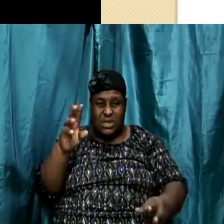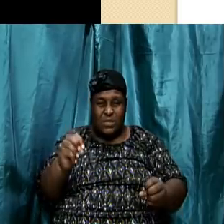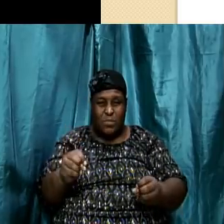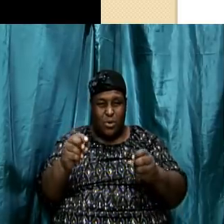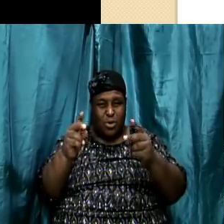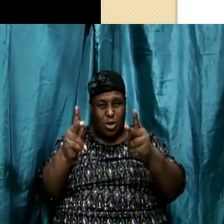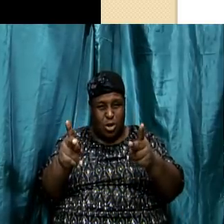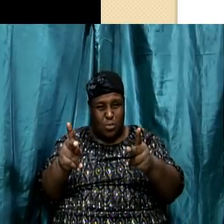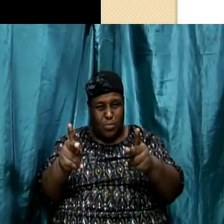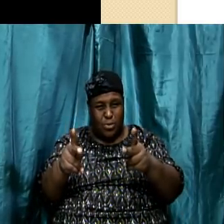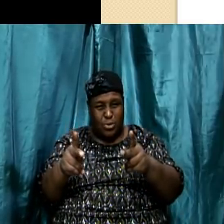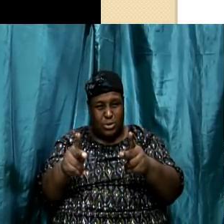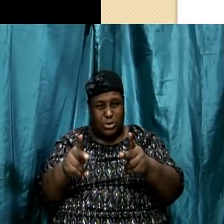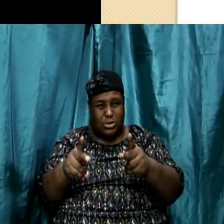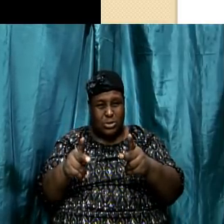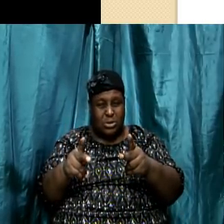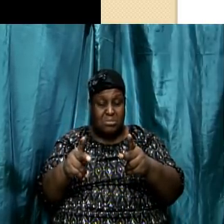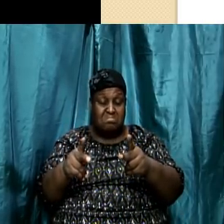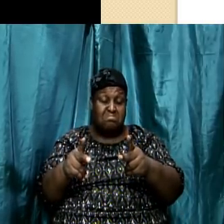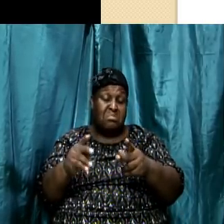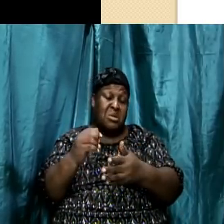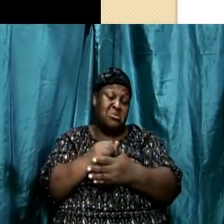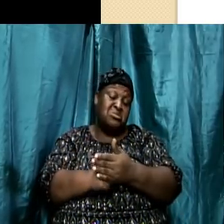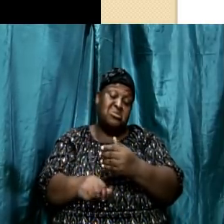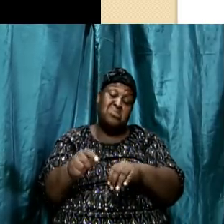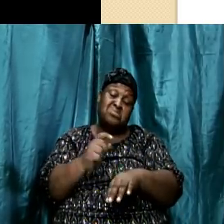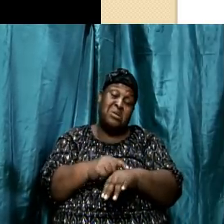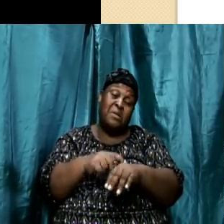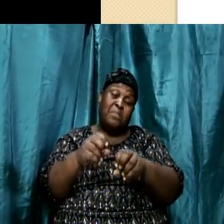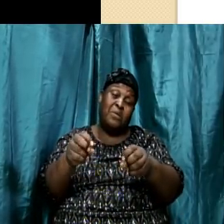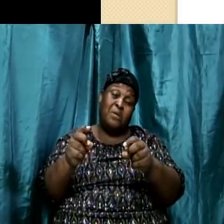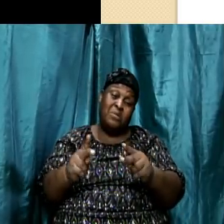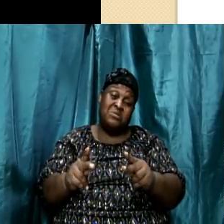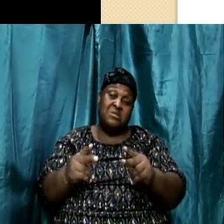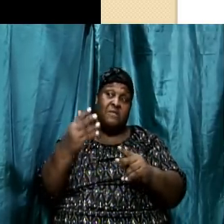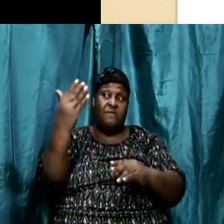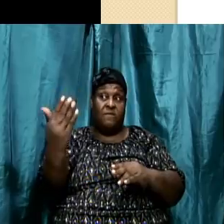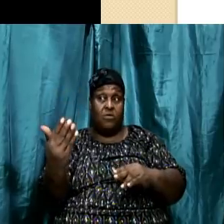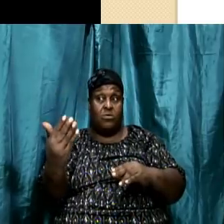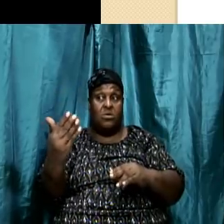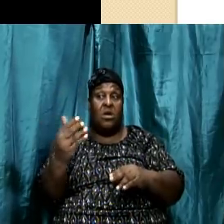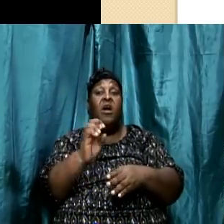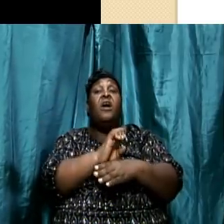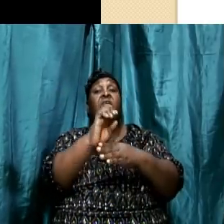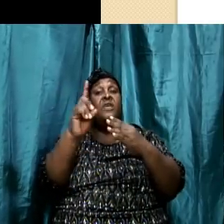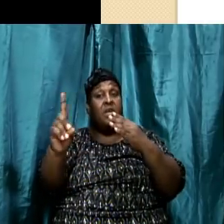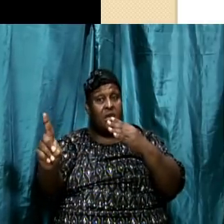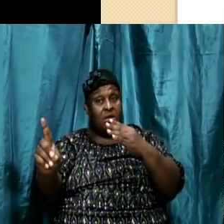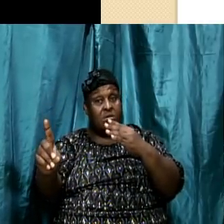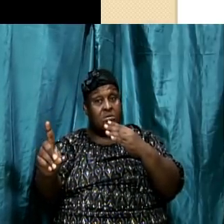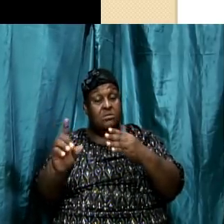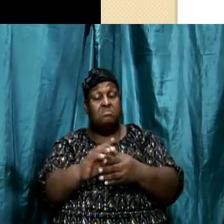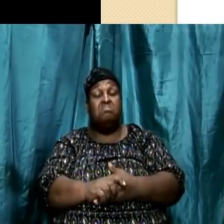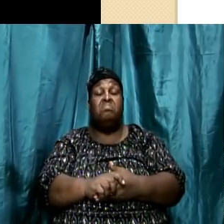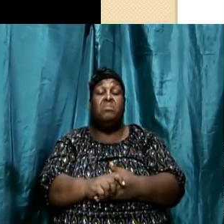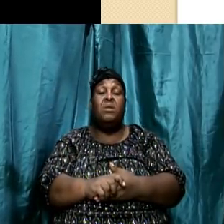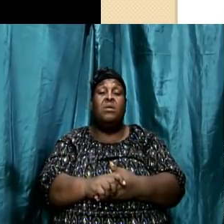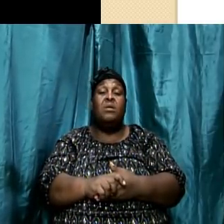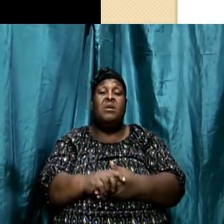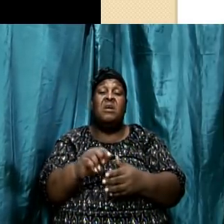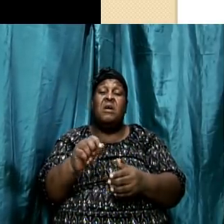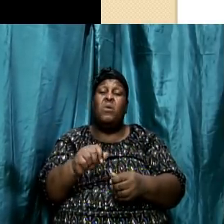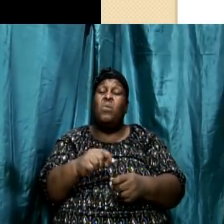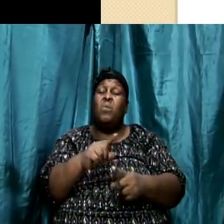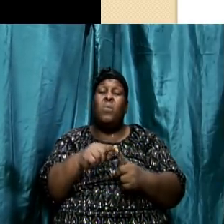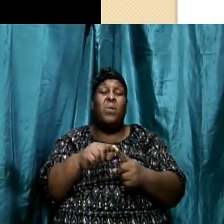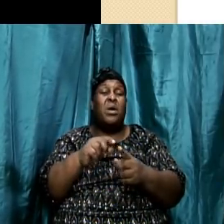purpose is at the front of the book. Sometimes the purpose is at the end of the book. But it doesn't matter. Our key is that when we are reading any book of the Bible,